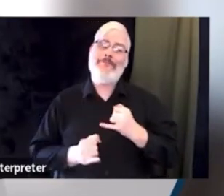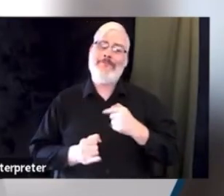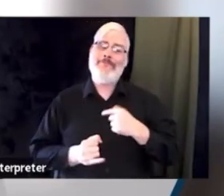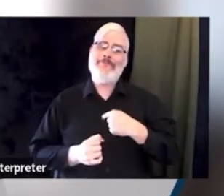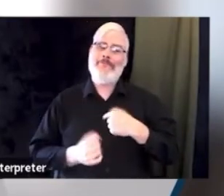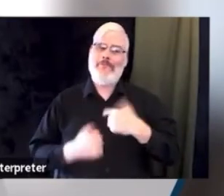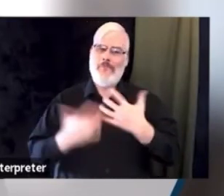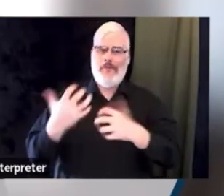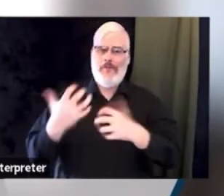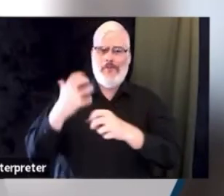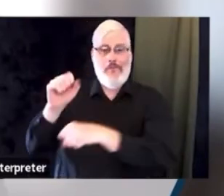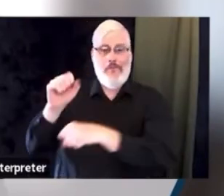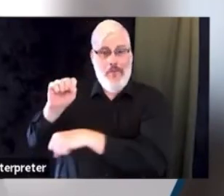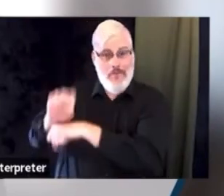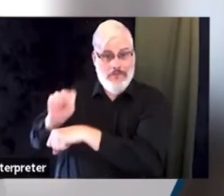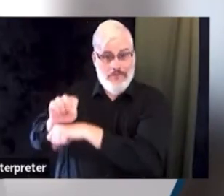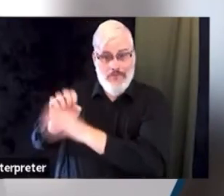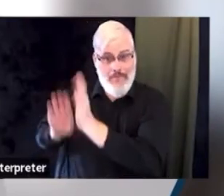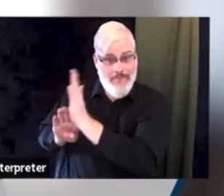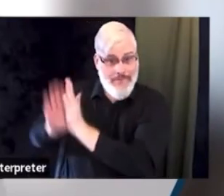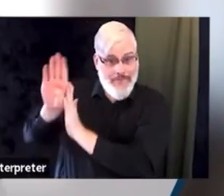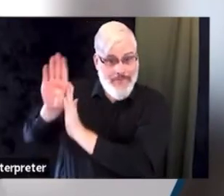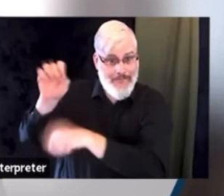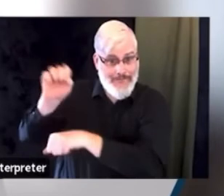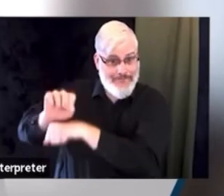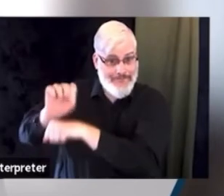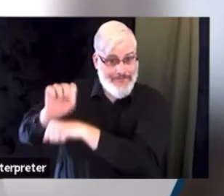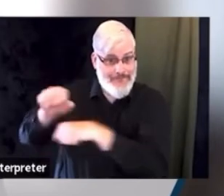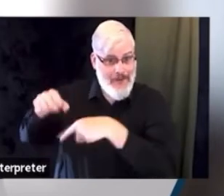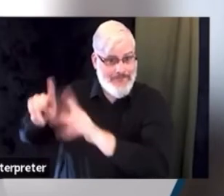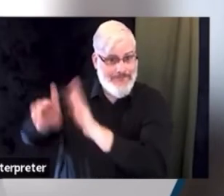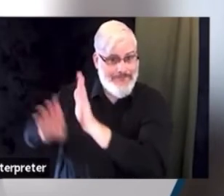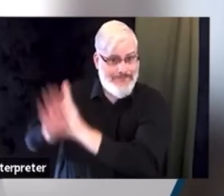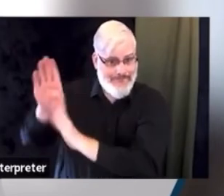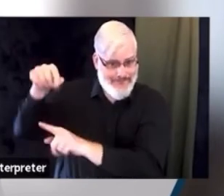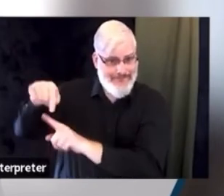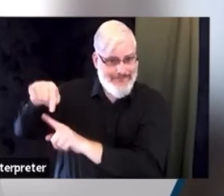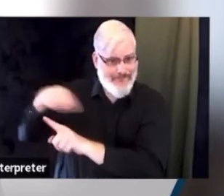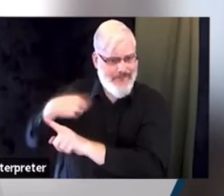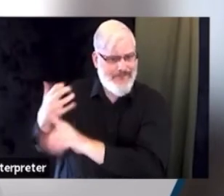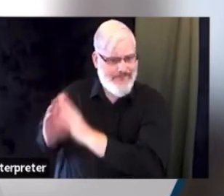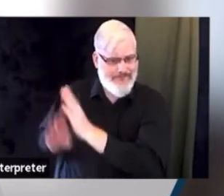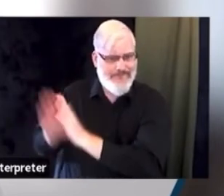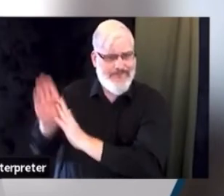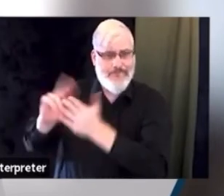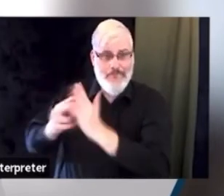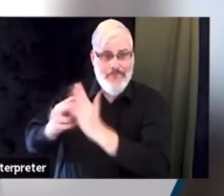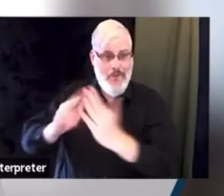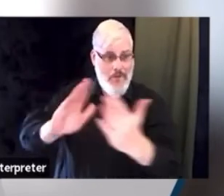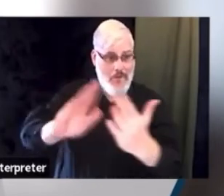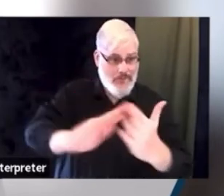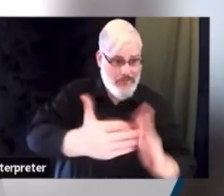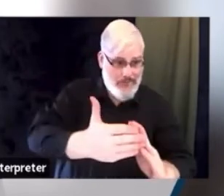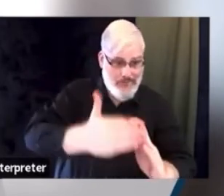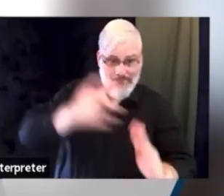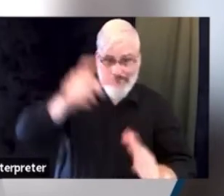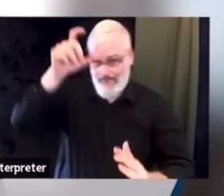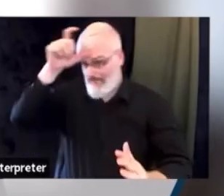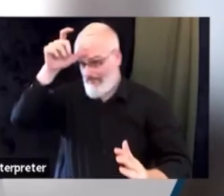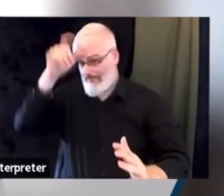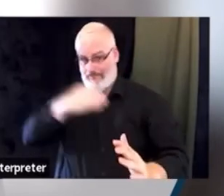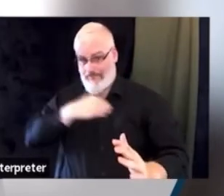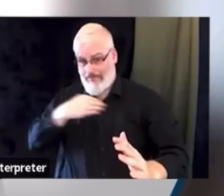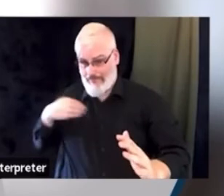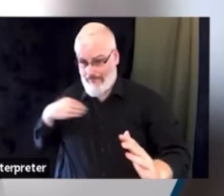area where we can go hand in hand with the community, with our fire department members, with labor, with city leadership, and really